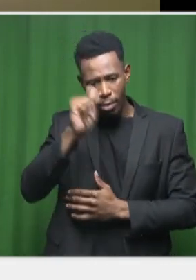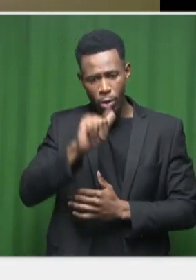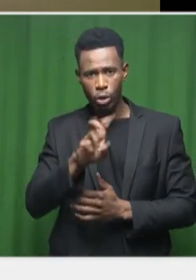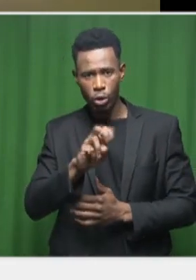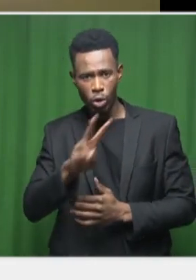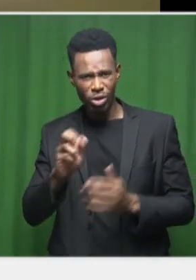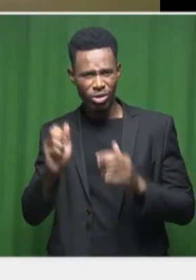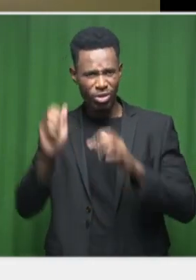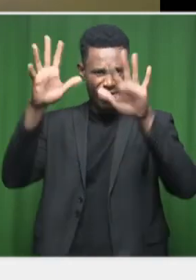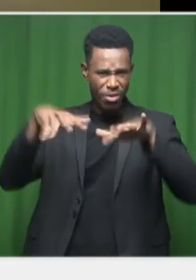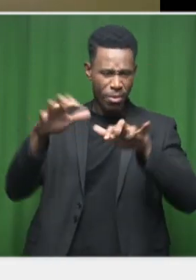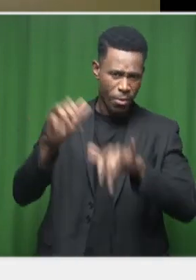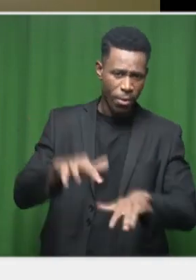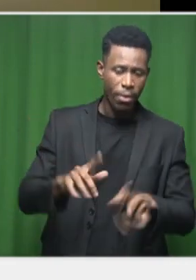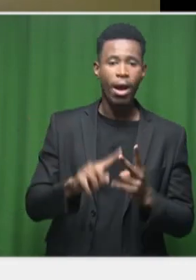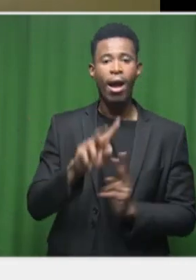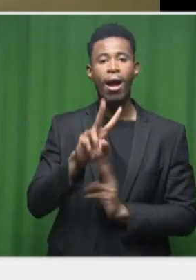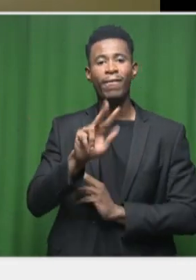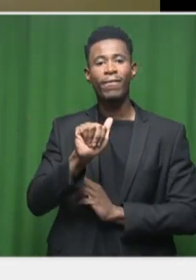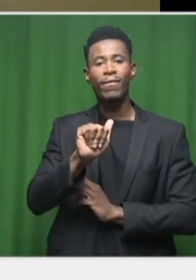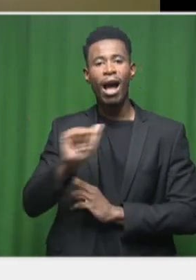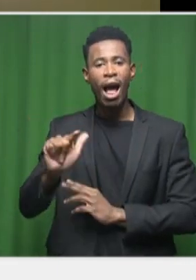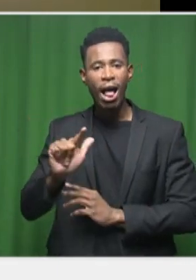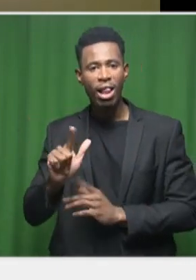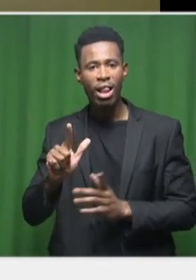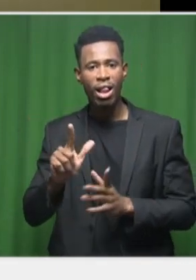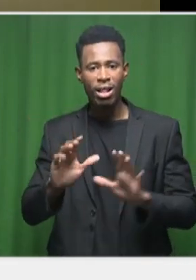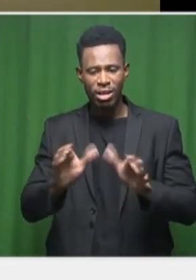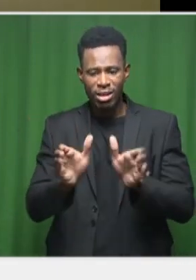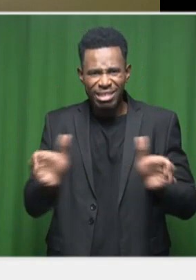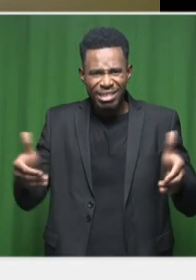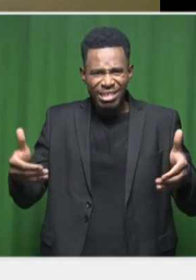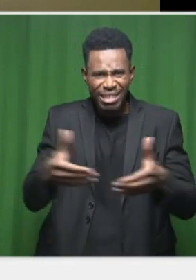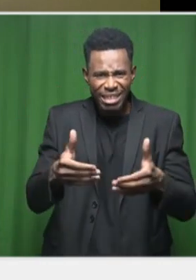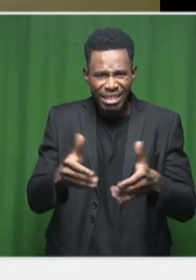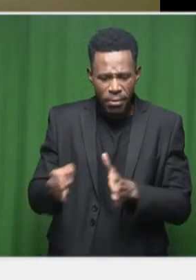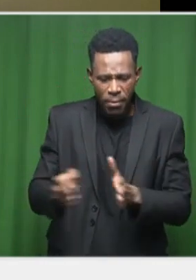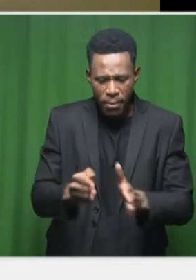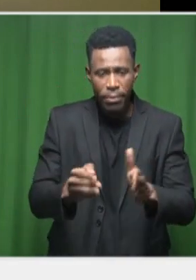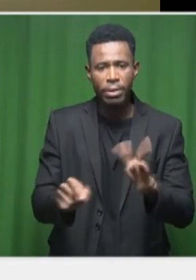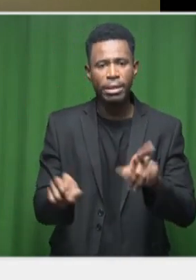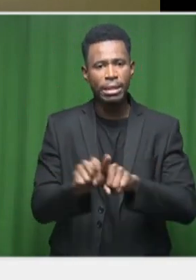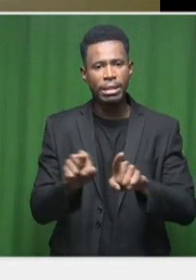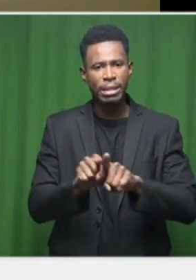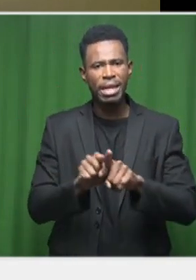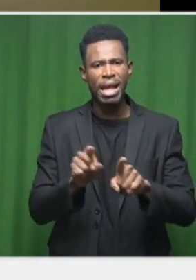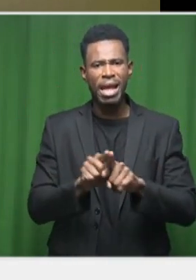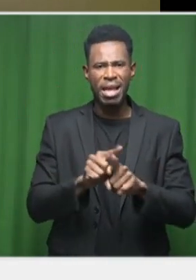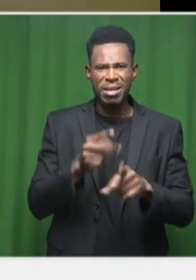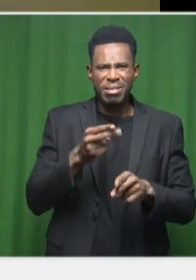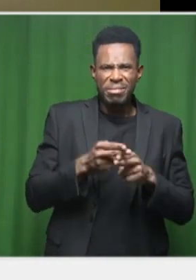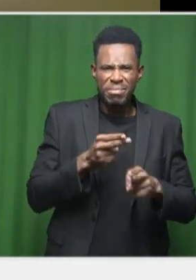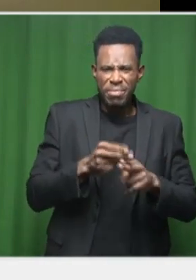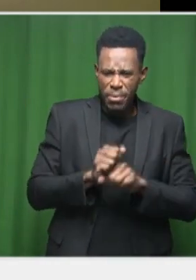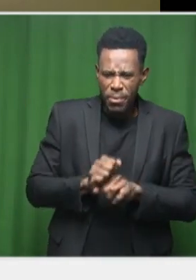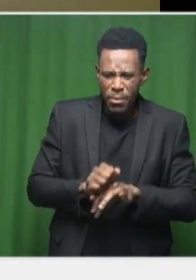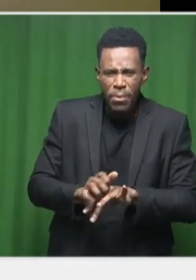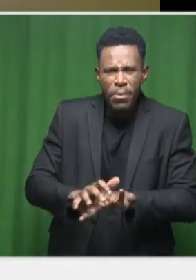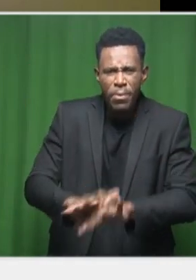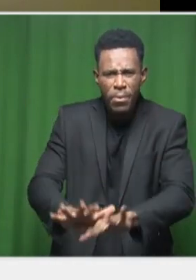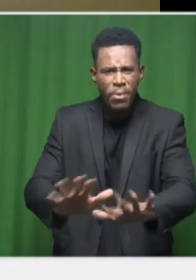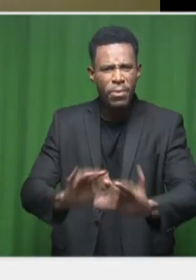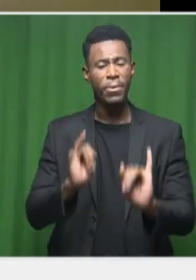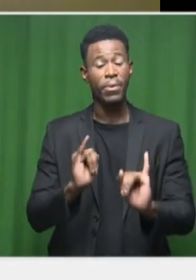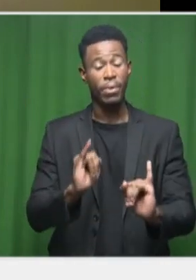that's being polluted, the Val Barrage. So, sewage has also been a major issue throughout South Africa past